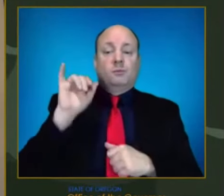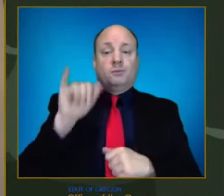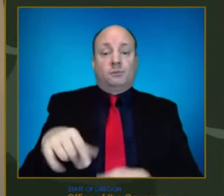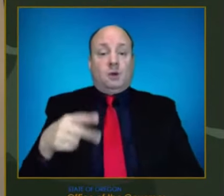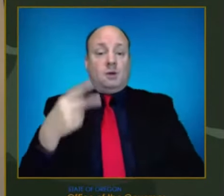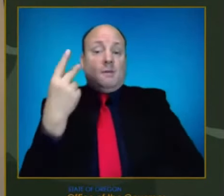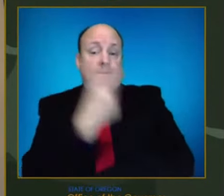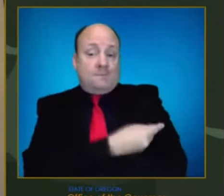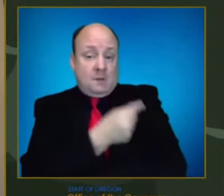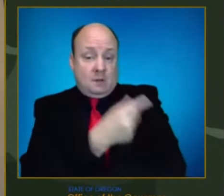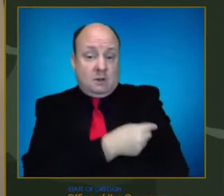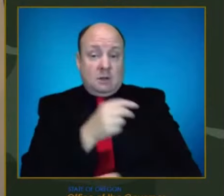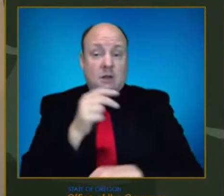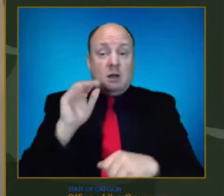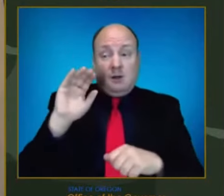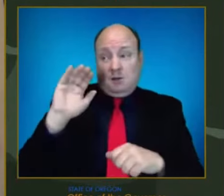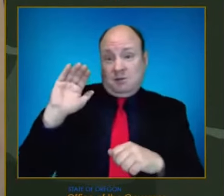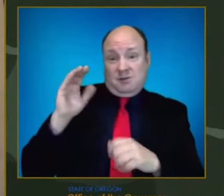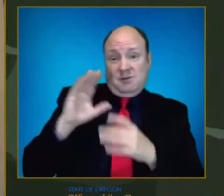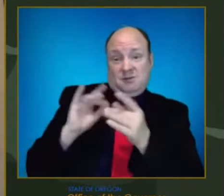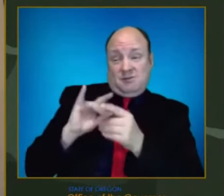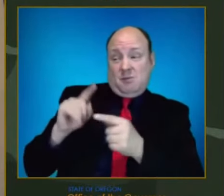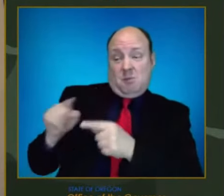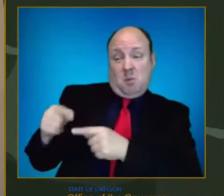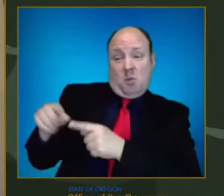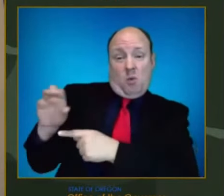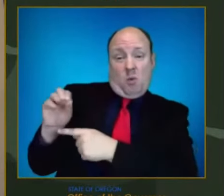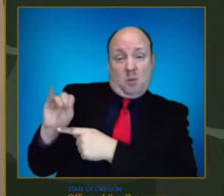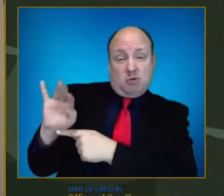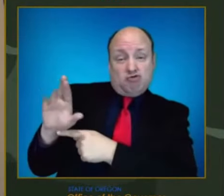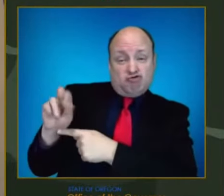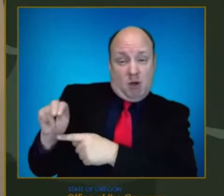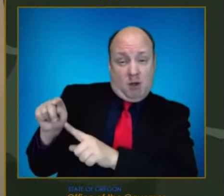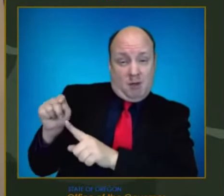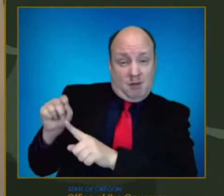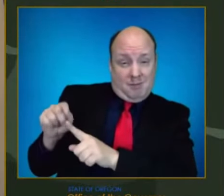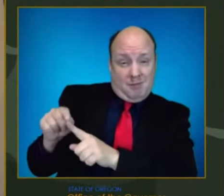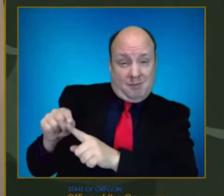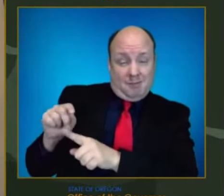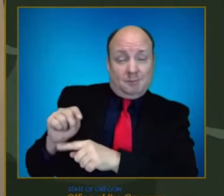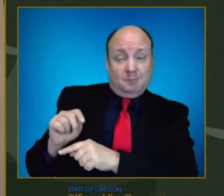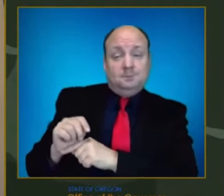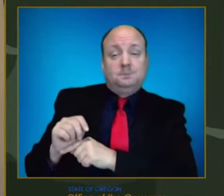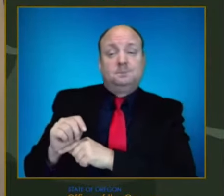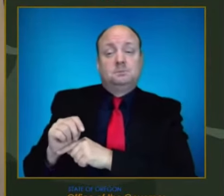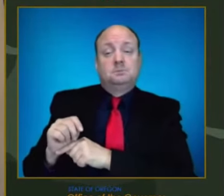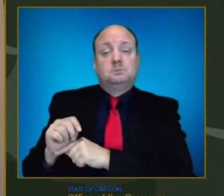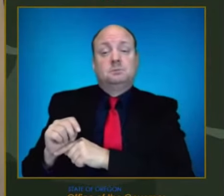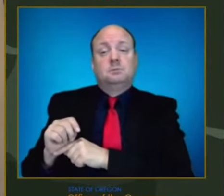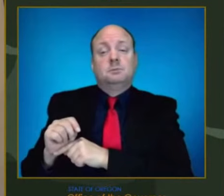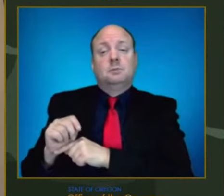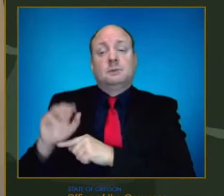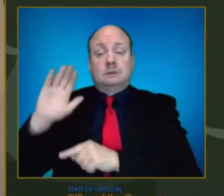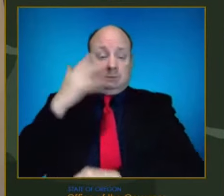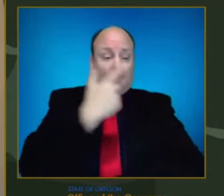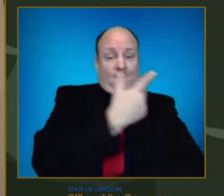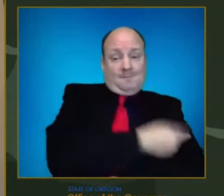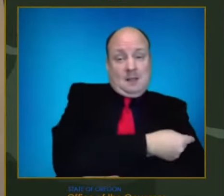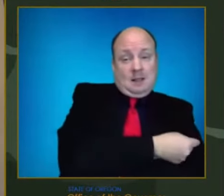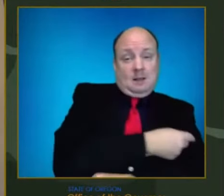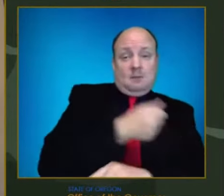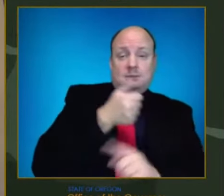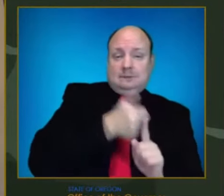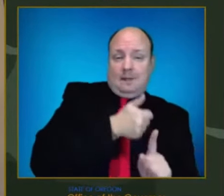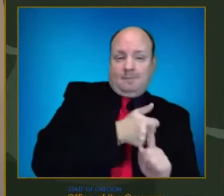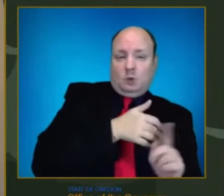evolving. There seems to be decreased effectiveness against preventing all diseases, and that's probably leading to the fast spread. And we're seeing